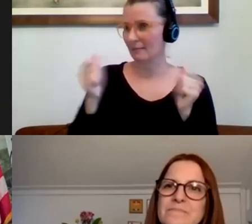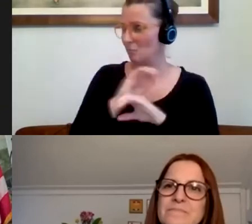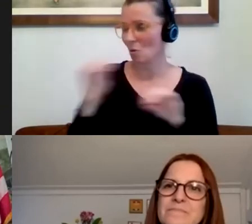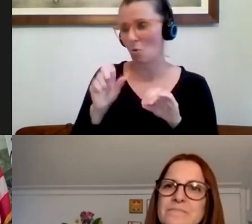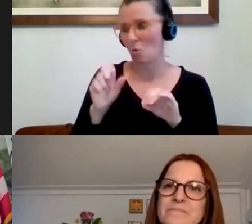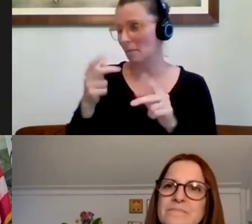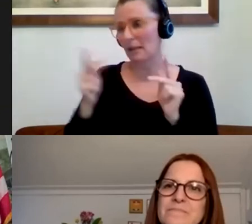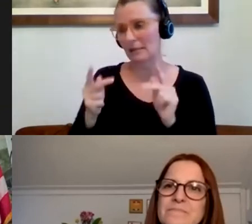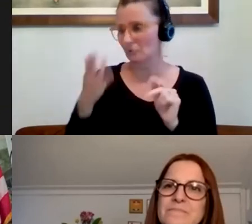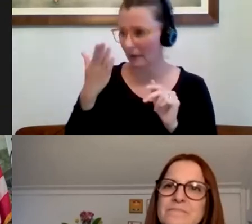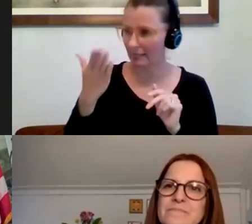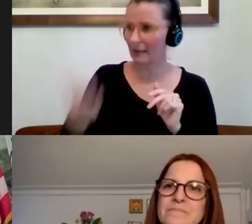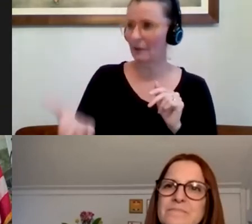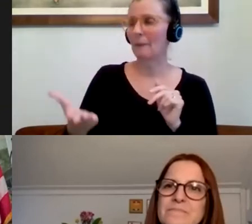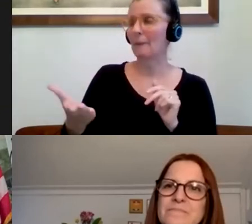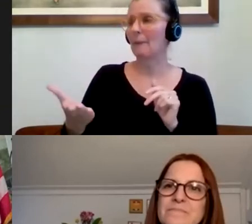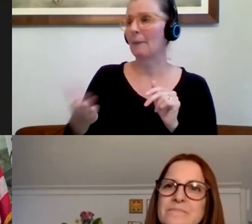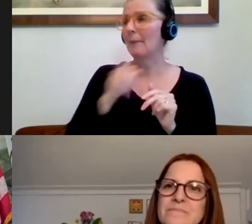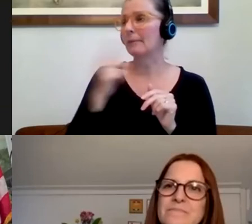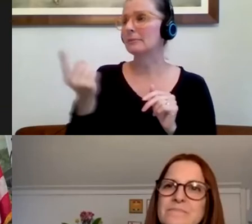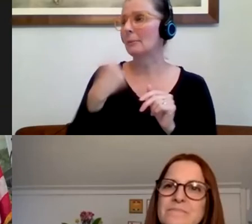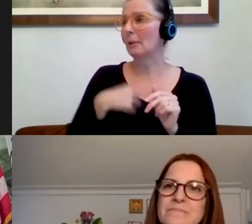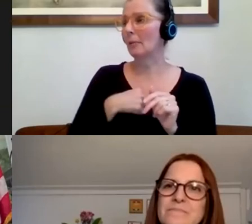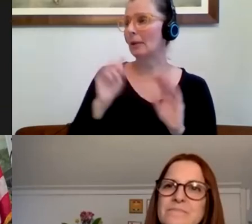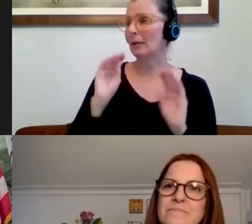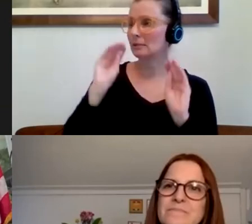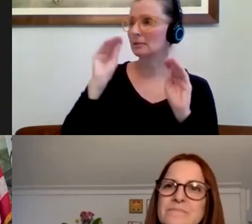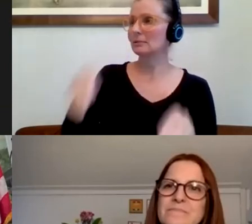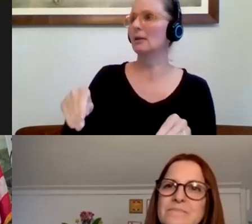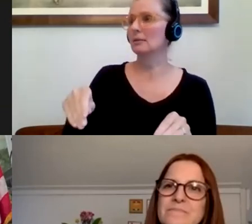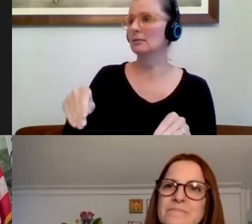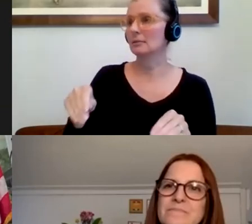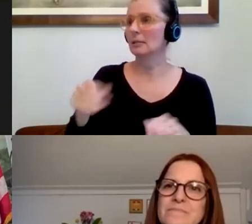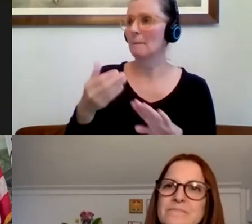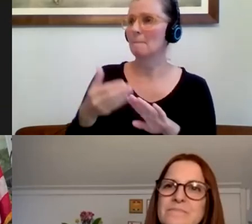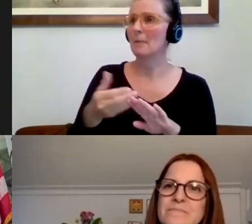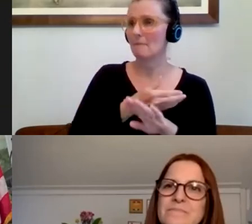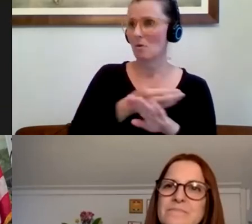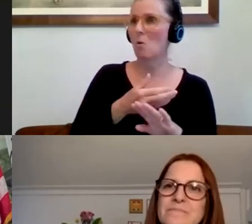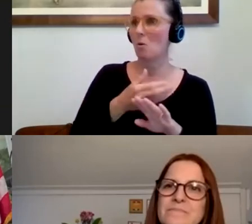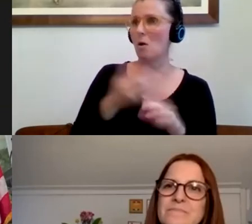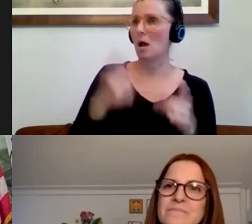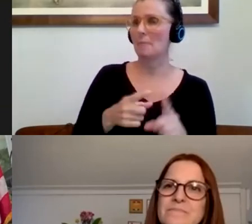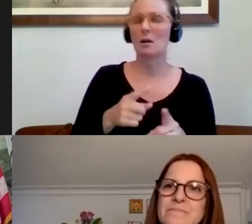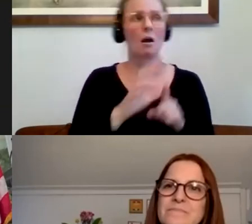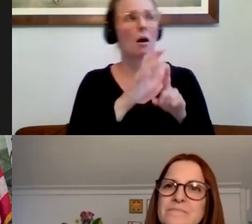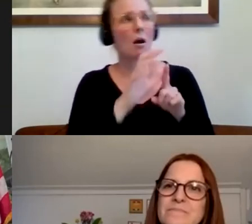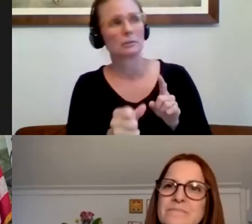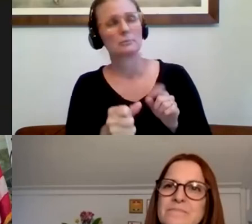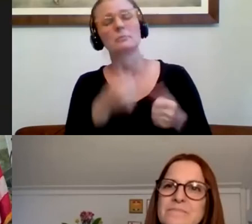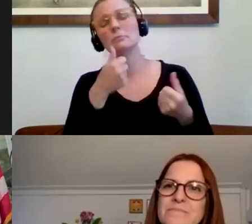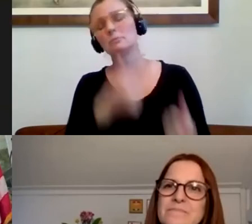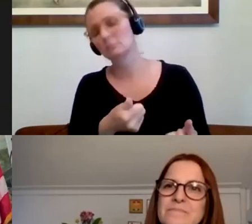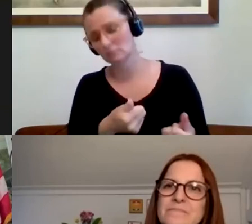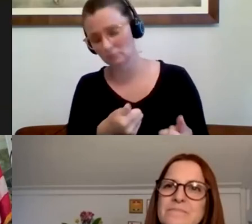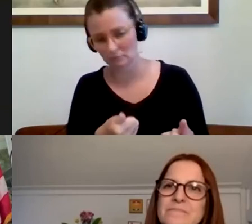we're right there. We have it. It's something we installed just before this whole thing happened. So we can handle that quickly. Awesome. Okay.